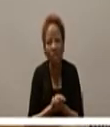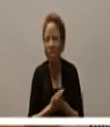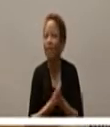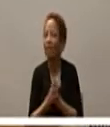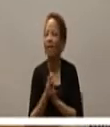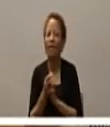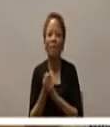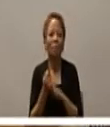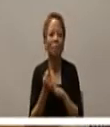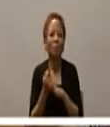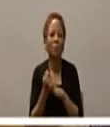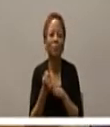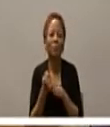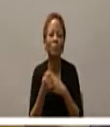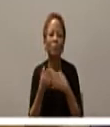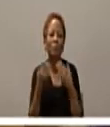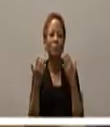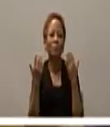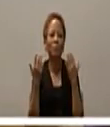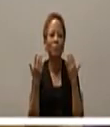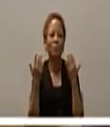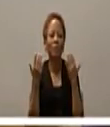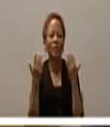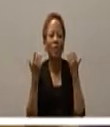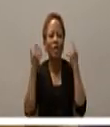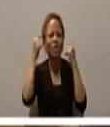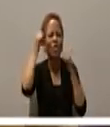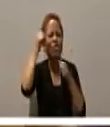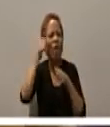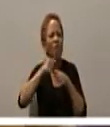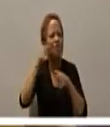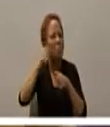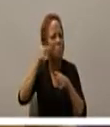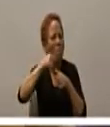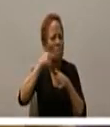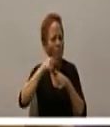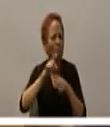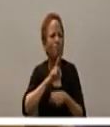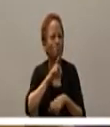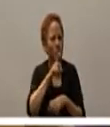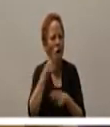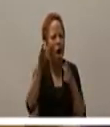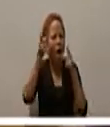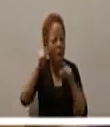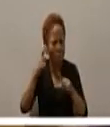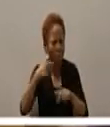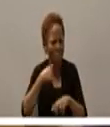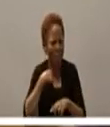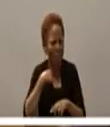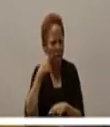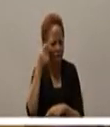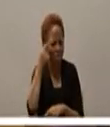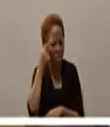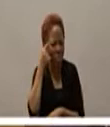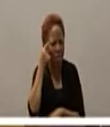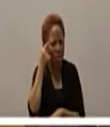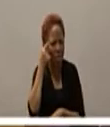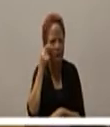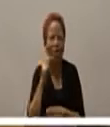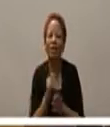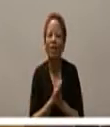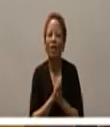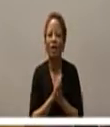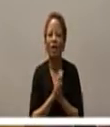anyhow it just it evokes some memories and and and and and the thing is and the sad thing is too of course they all this